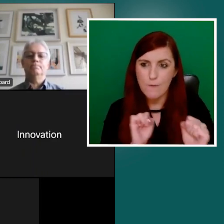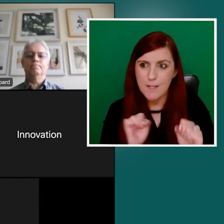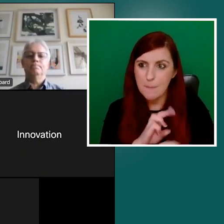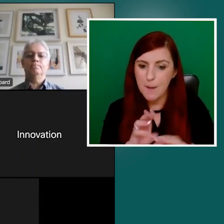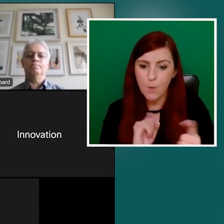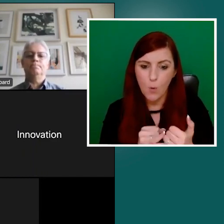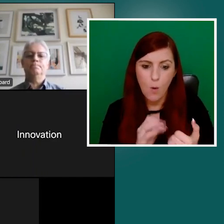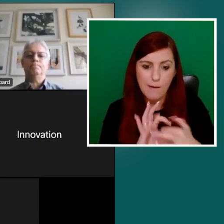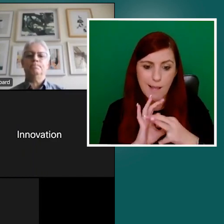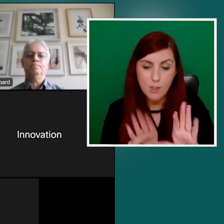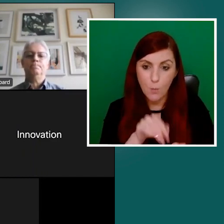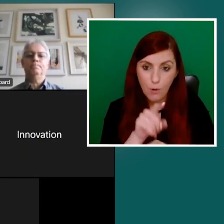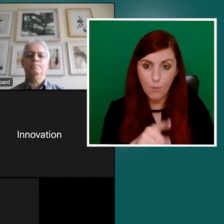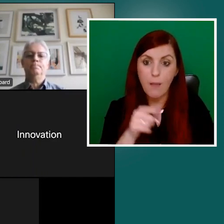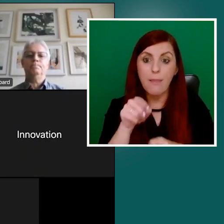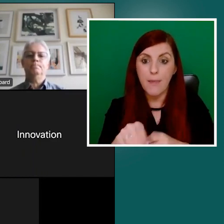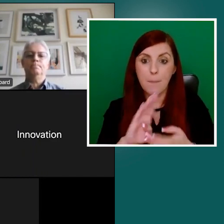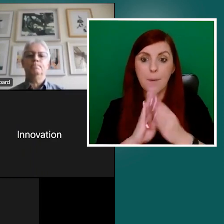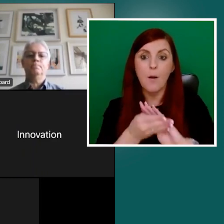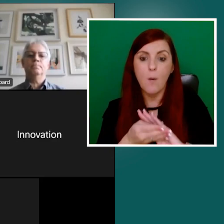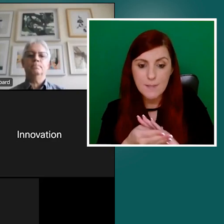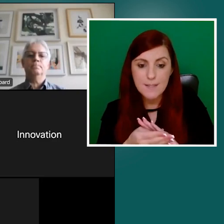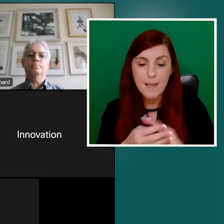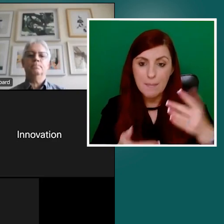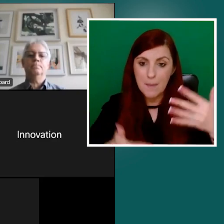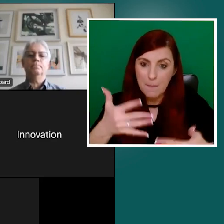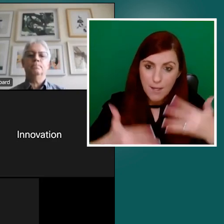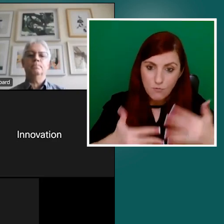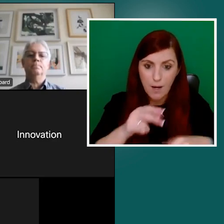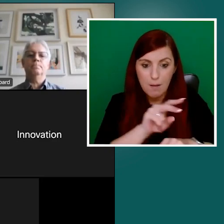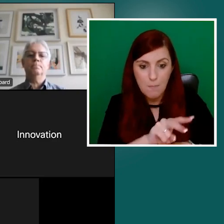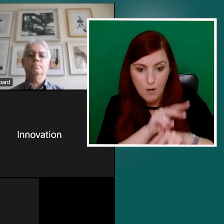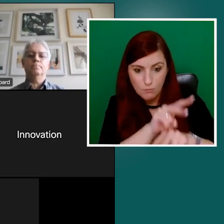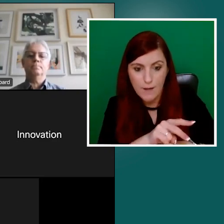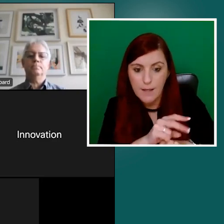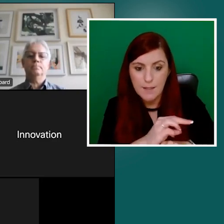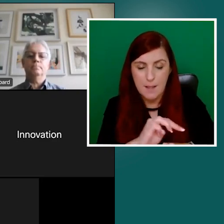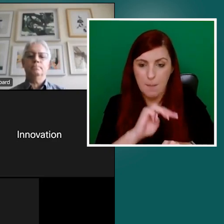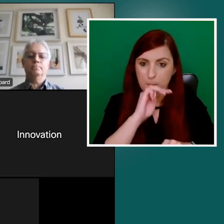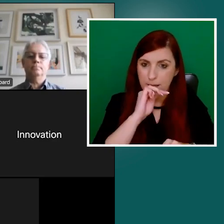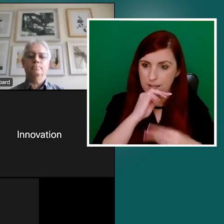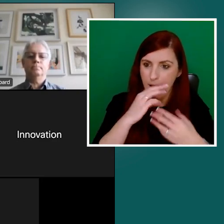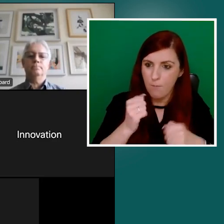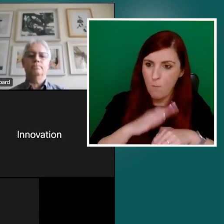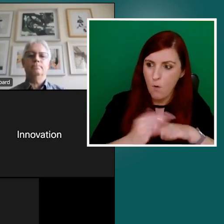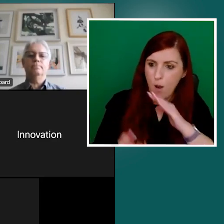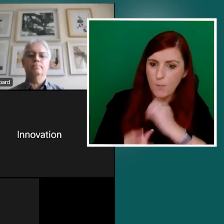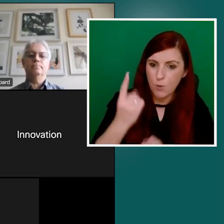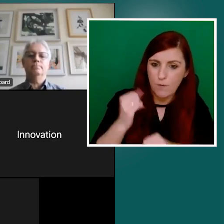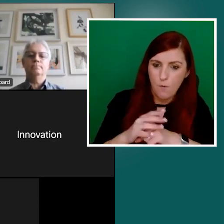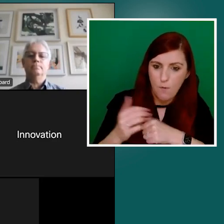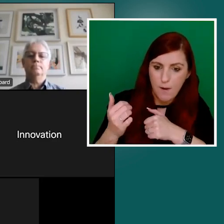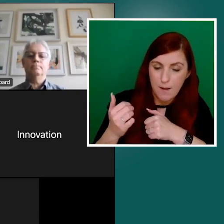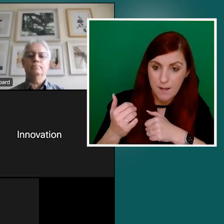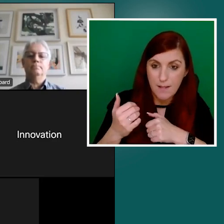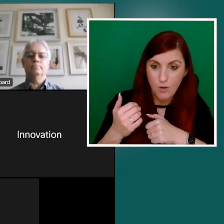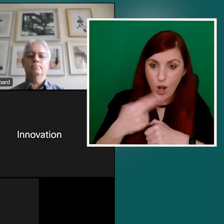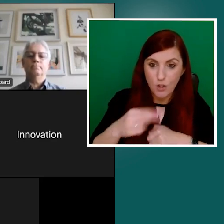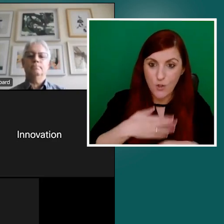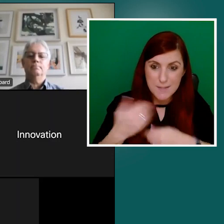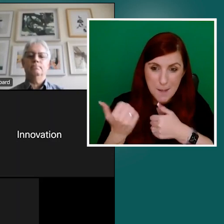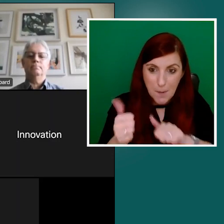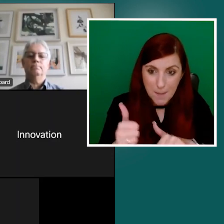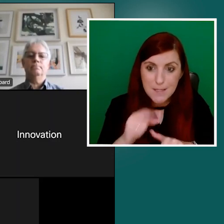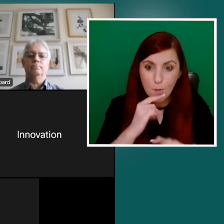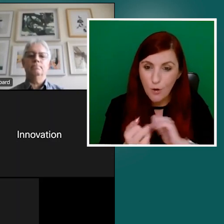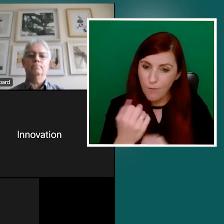if, you were implementing it and we're, we're following up. So, think as, Aidy said, it is, people realize they have to do this. They're